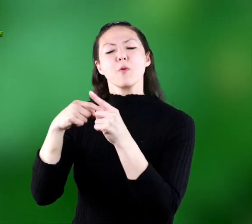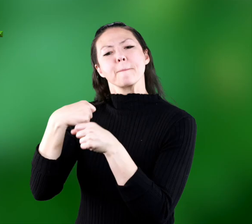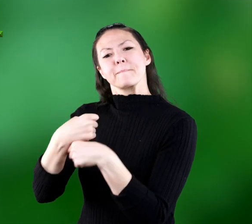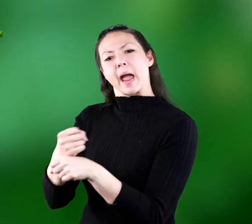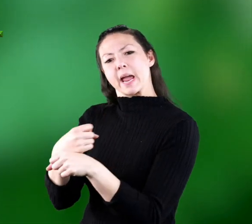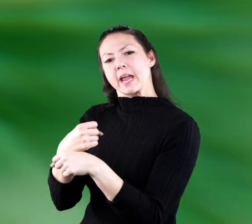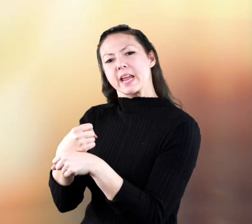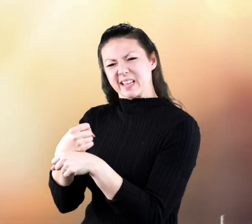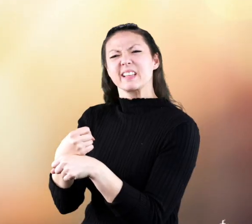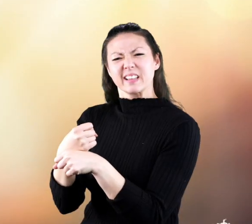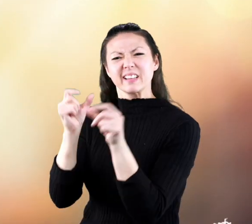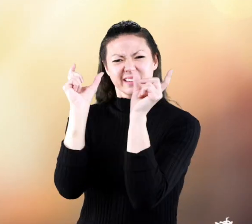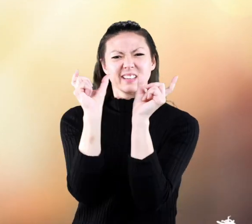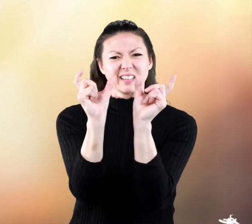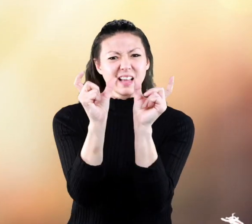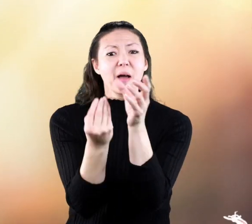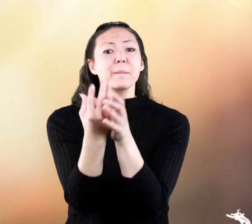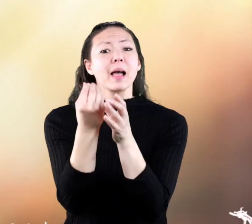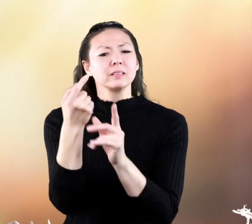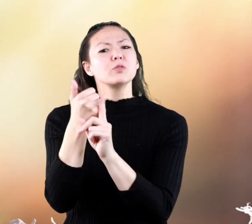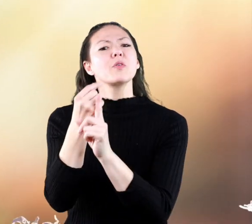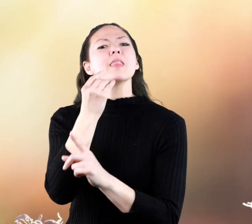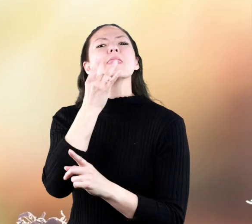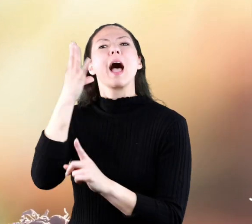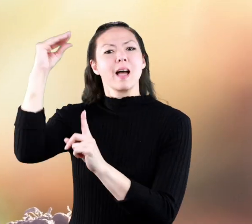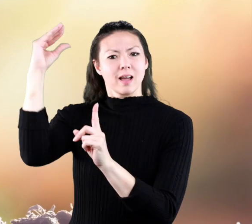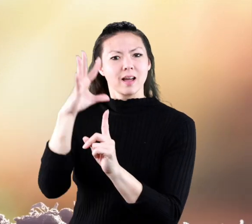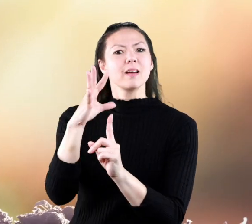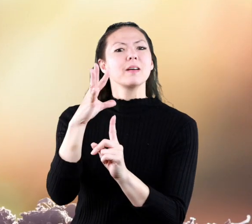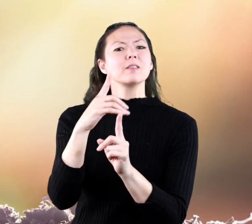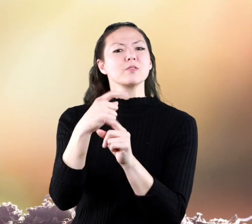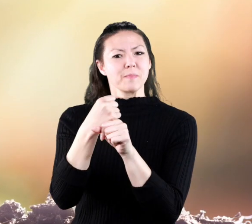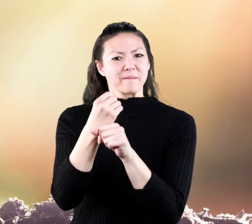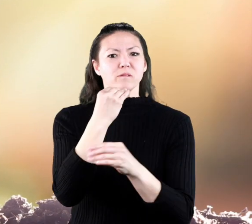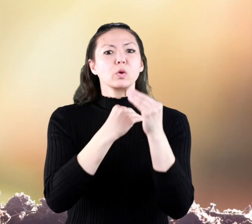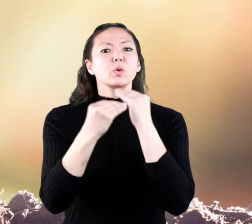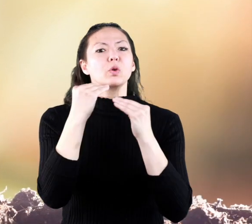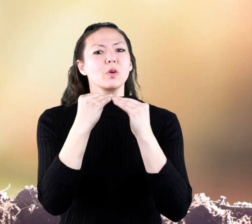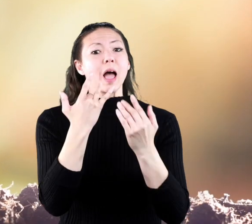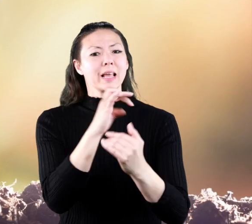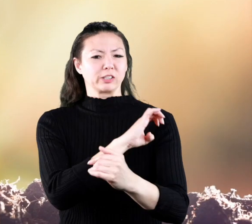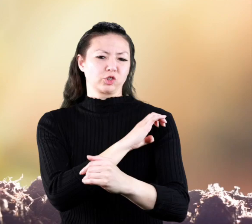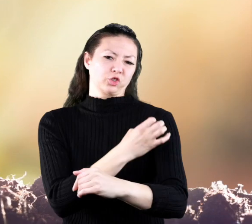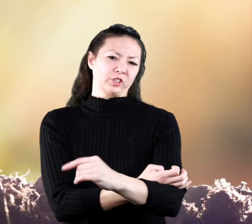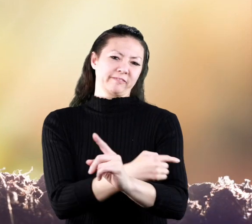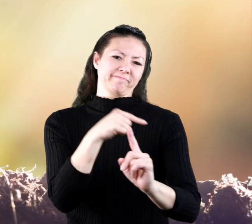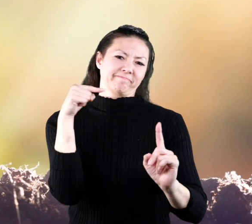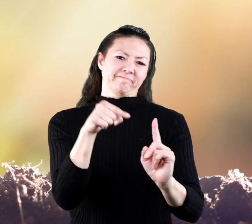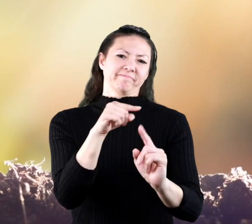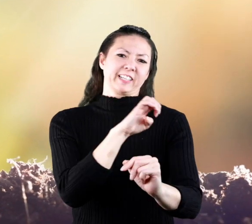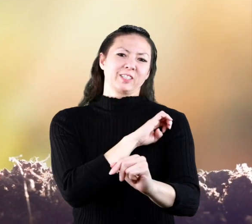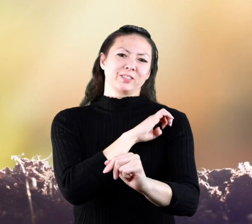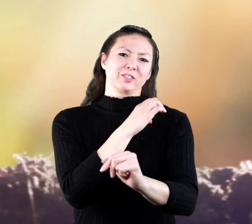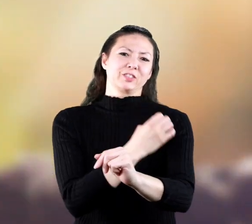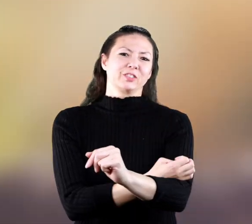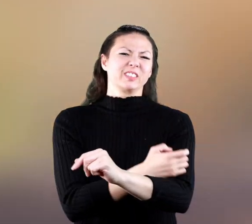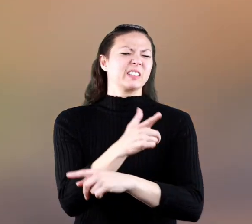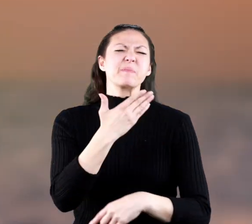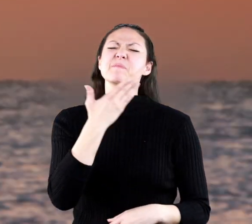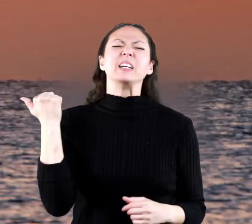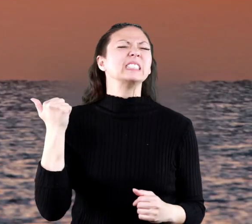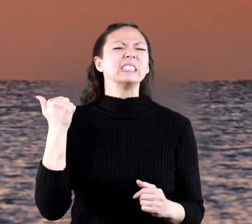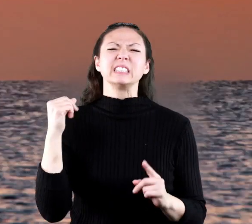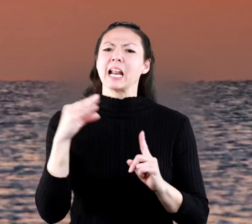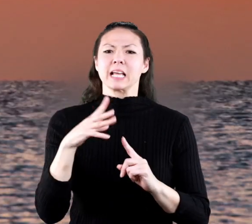means to make plants use light to manufacture their food which gives the plant energy what's the best source of light